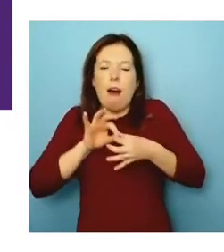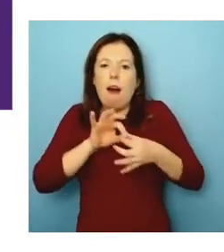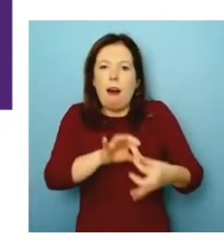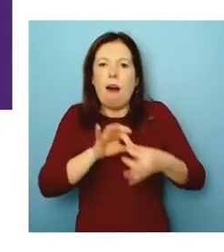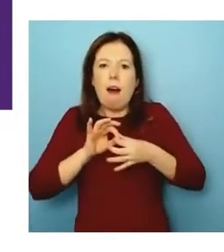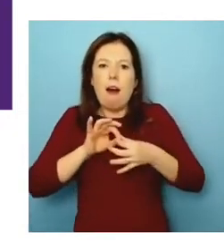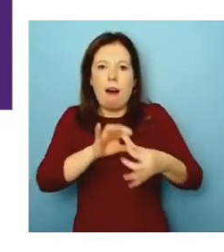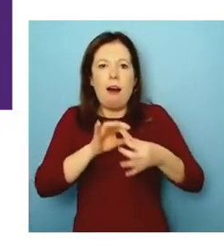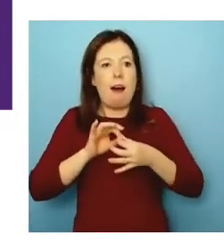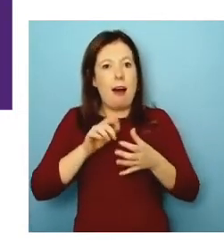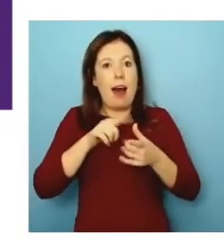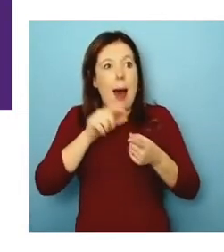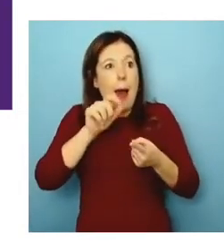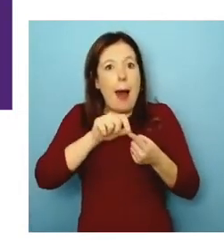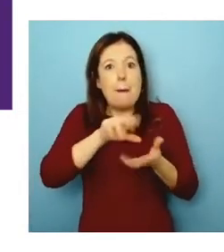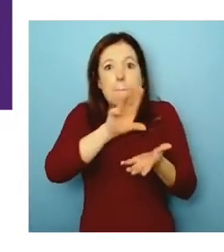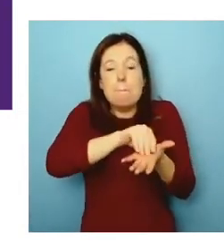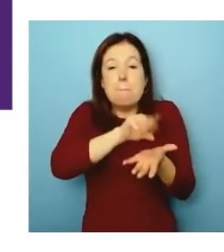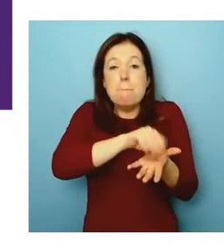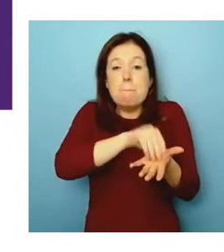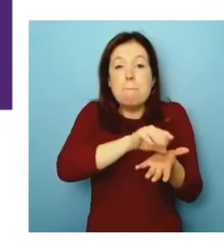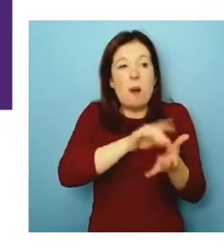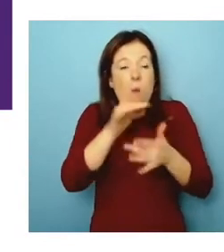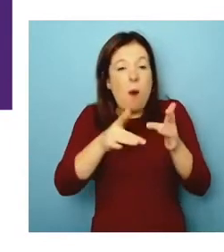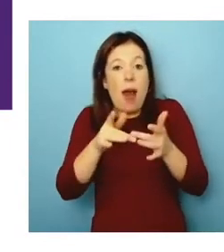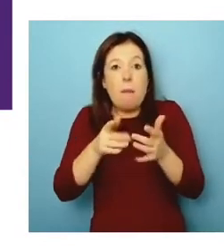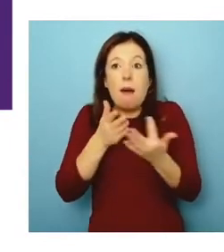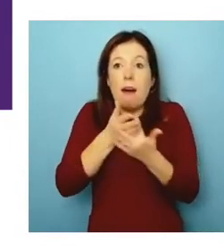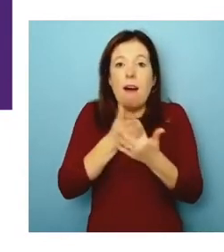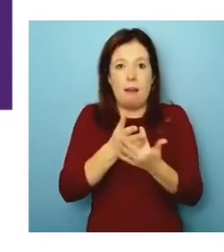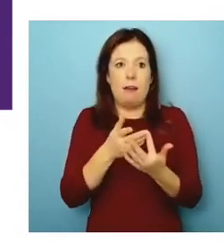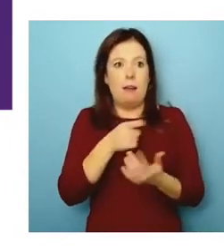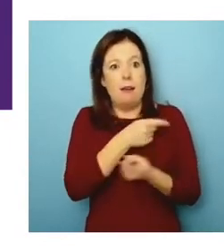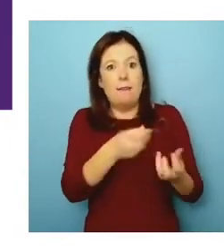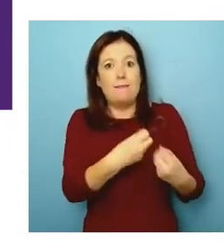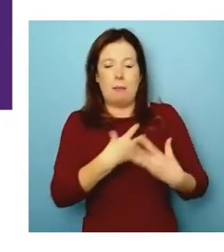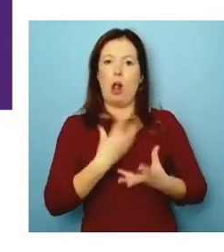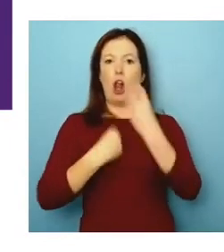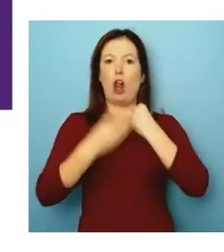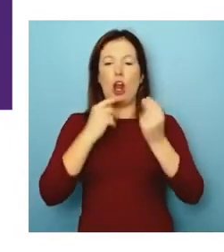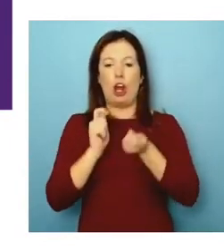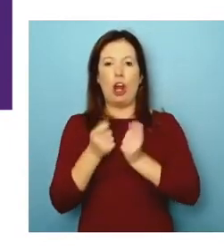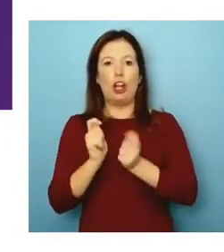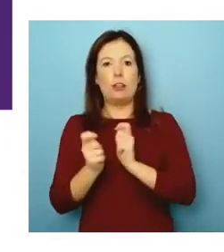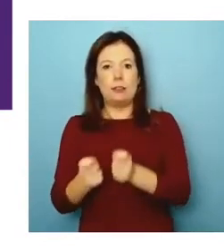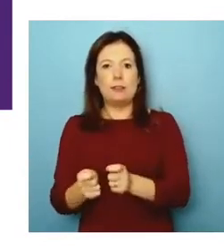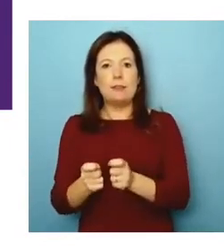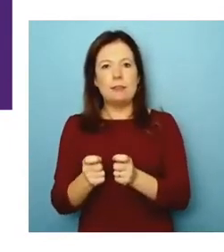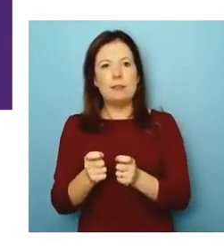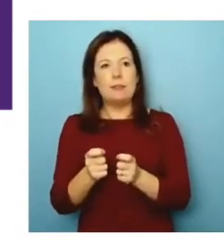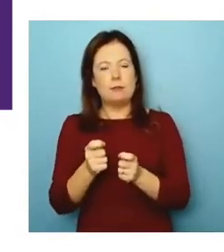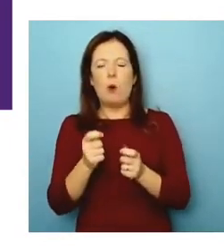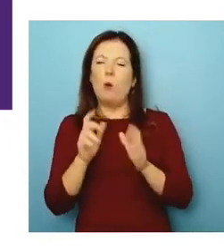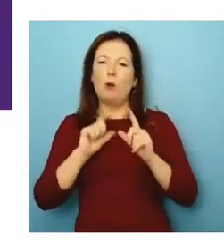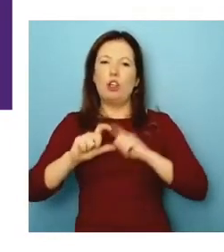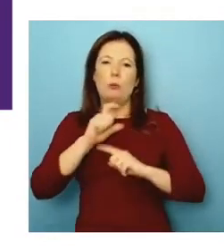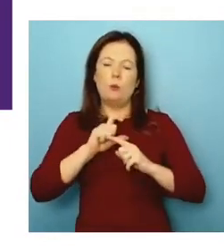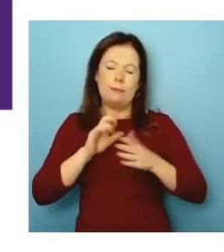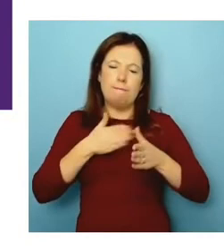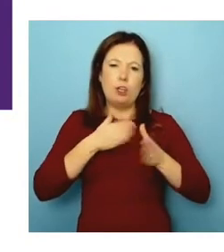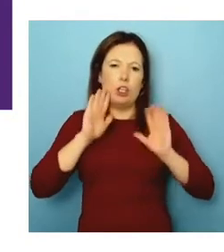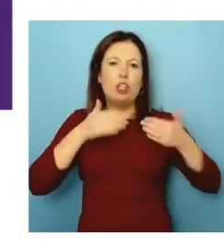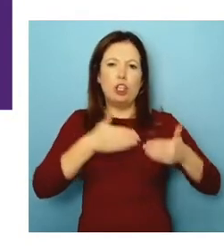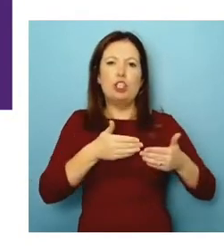web app, the web application it was, and we started learning from it. So we were also a community first organization. And